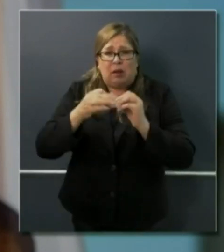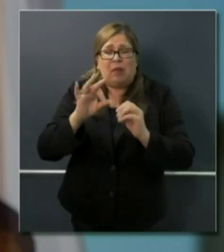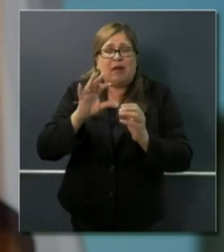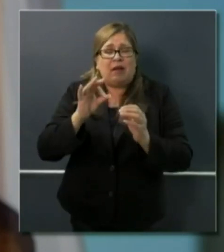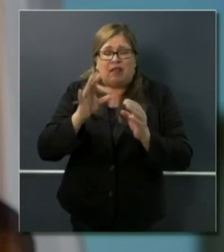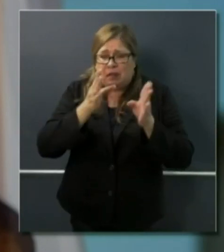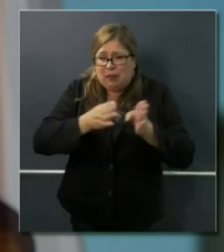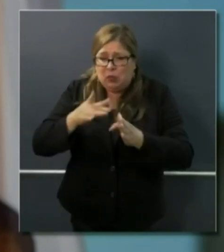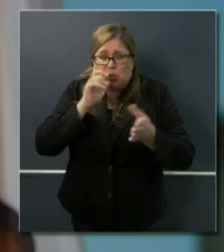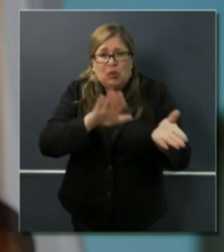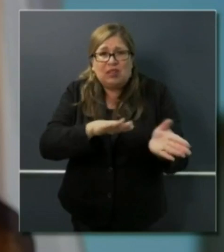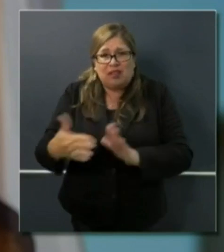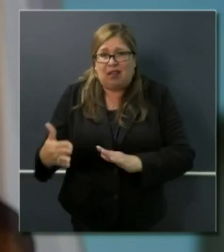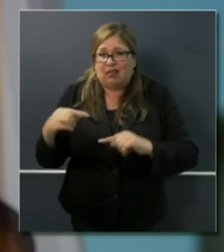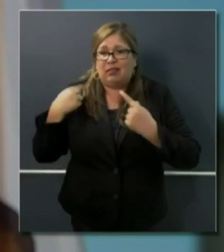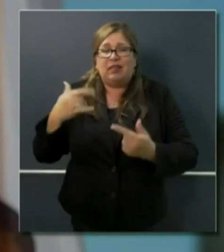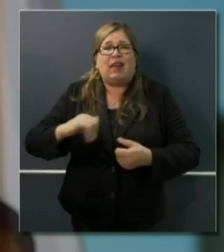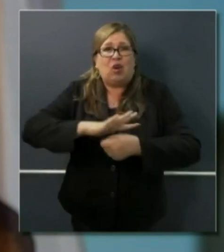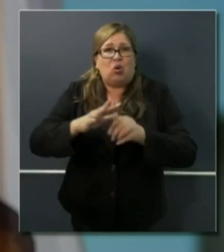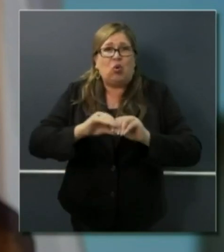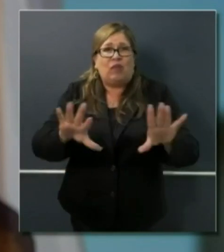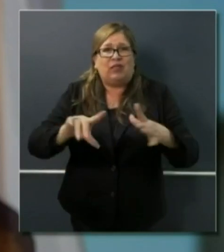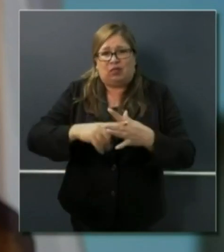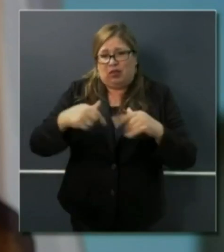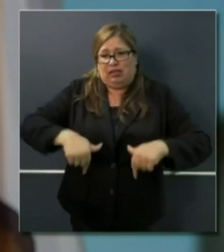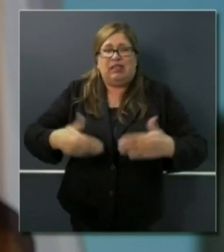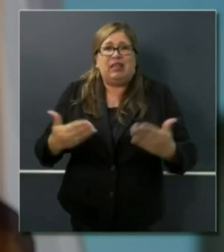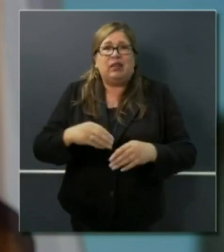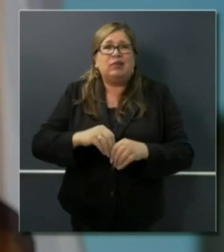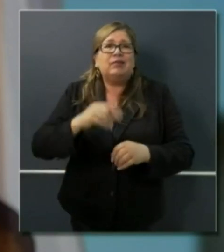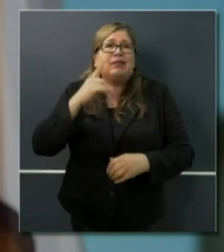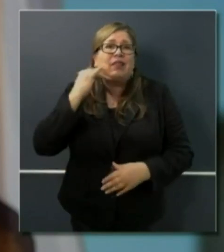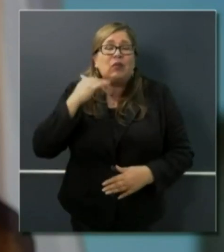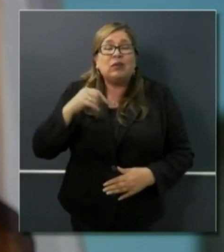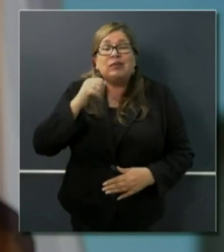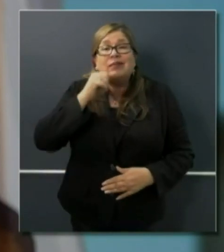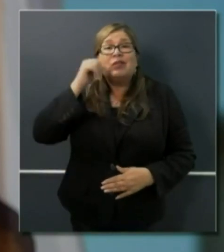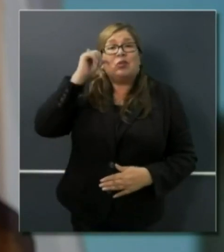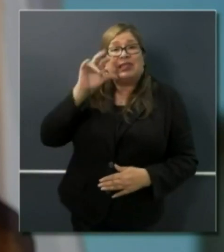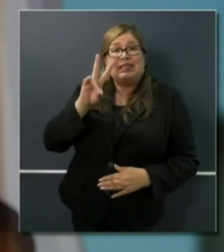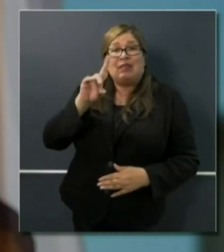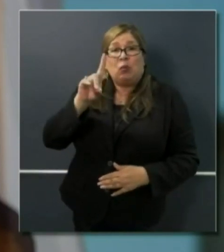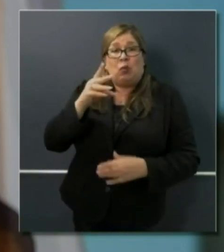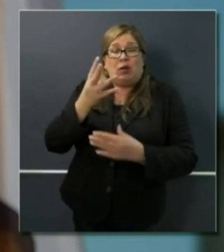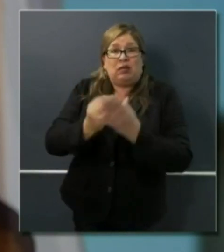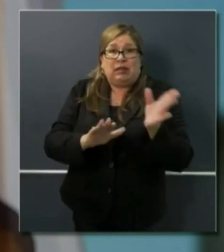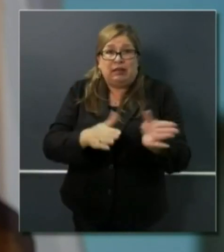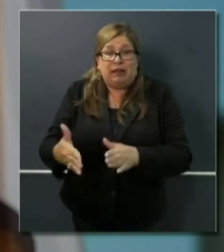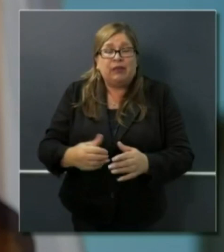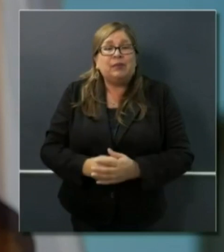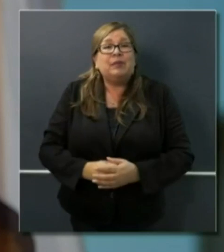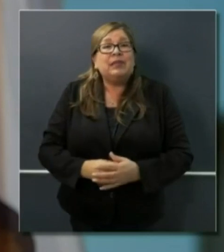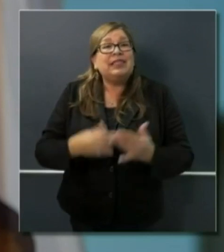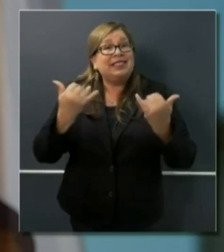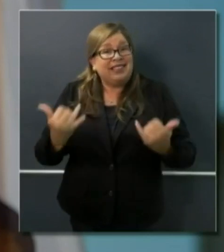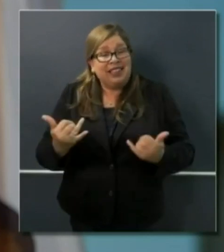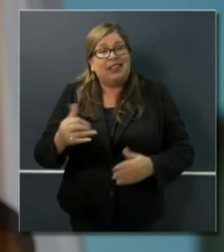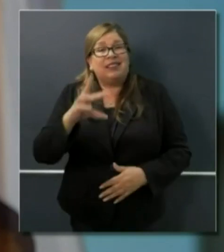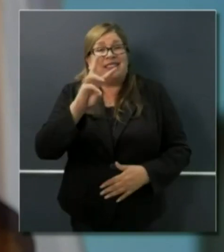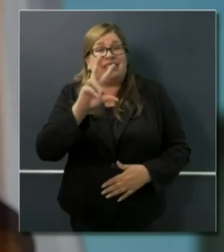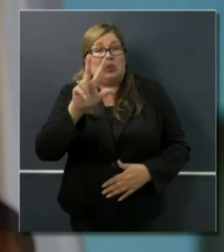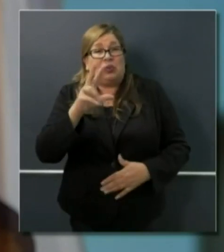disease began here in the state of California, 71 deaths yesterday. Today we recorded 63 deaths, some